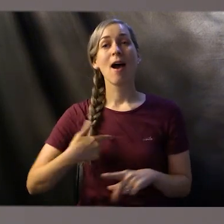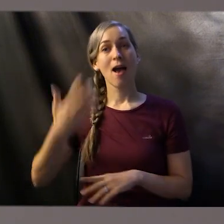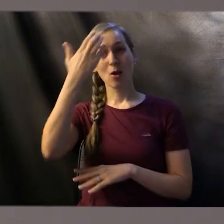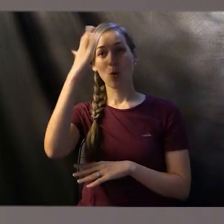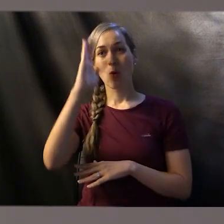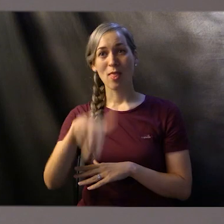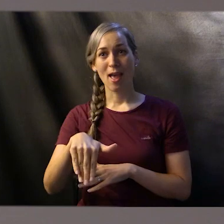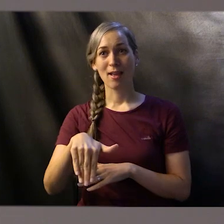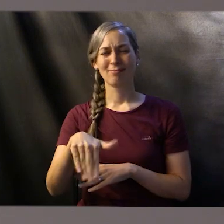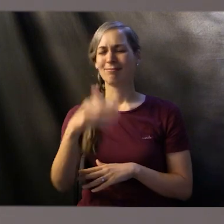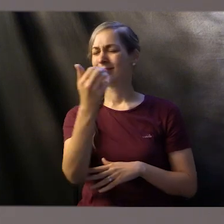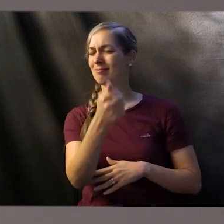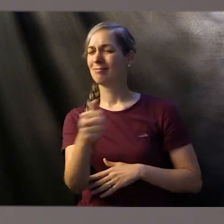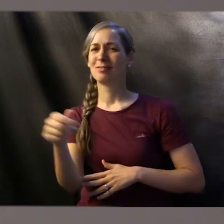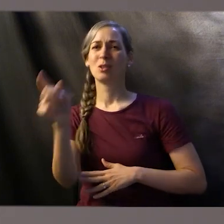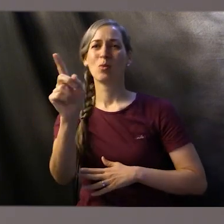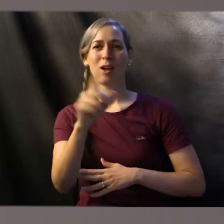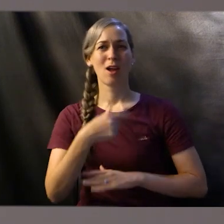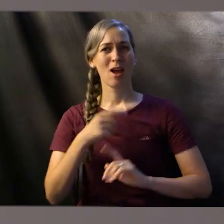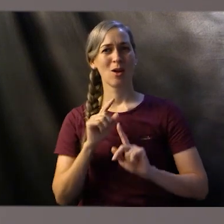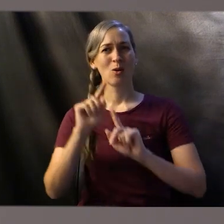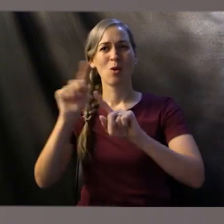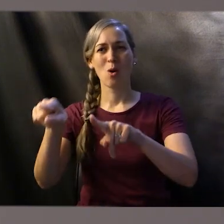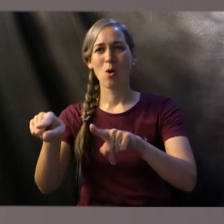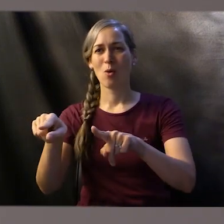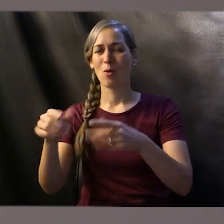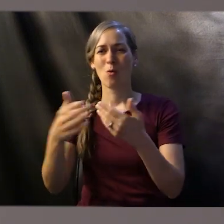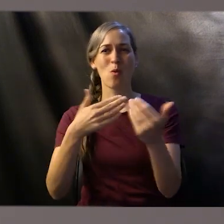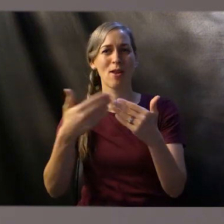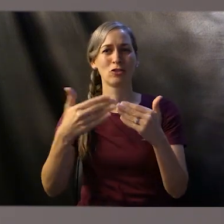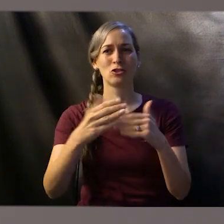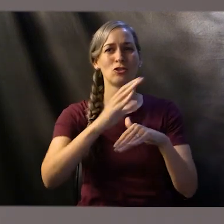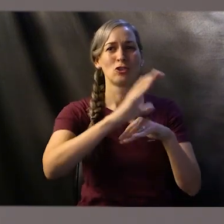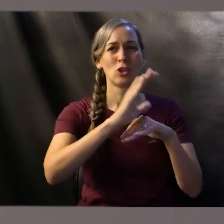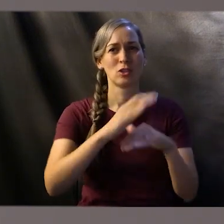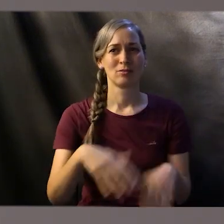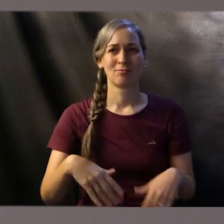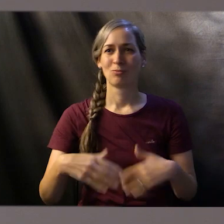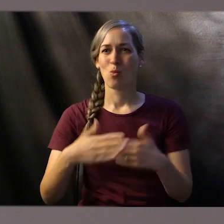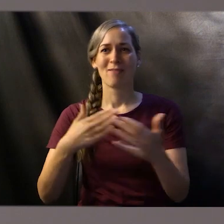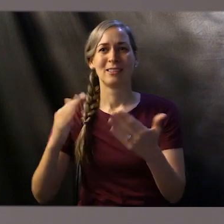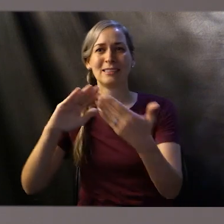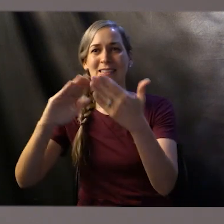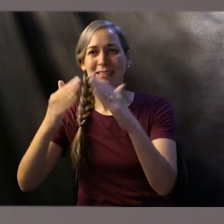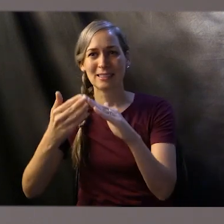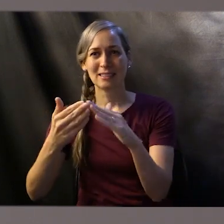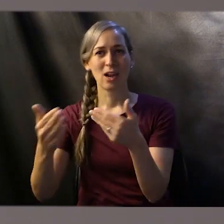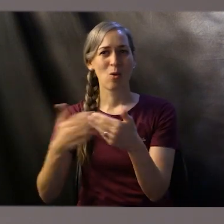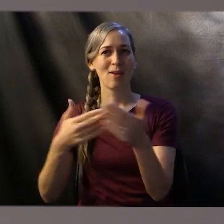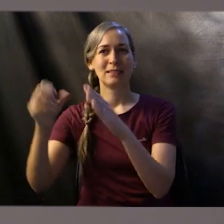wherever I end up, whatever congregation, city or state, I will serve God